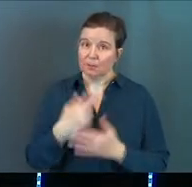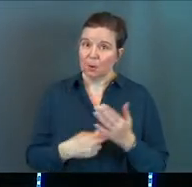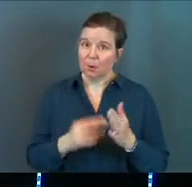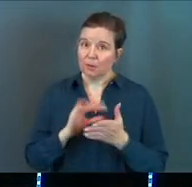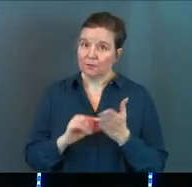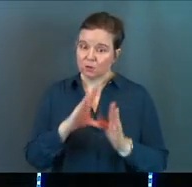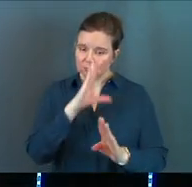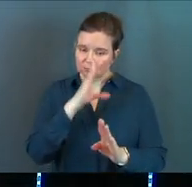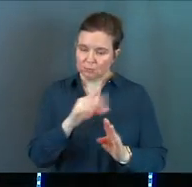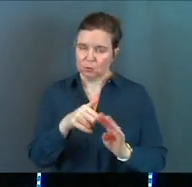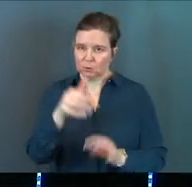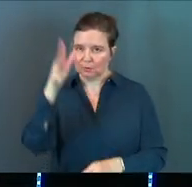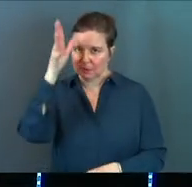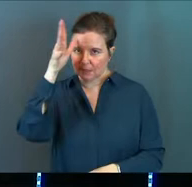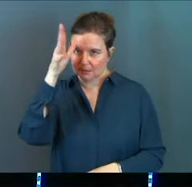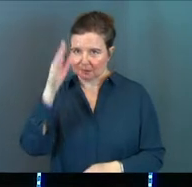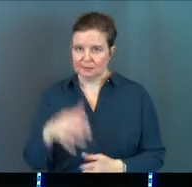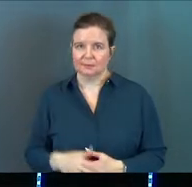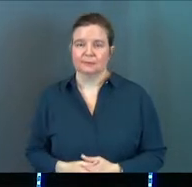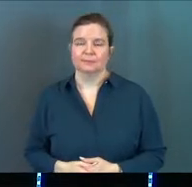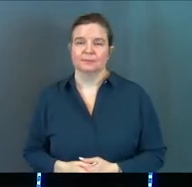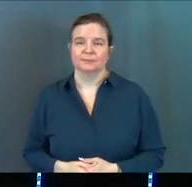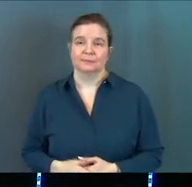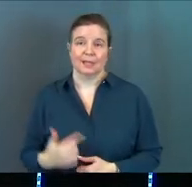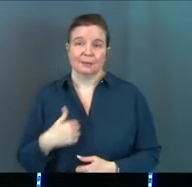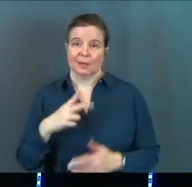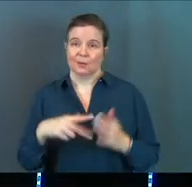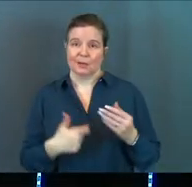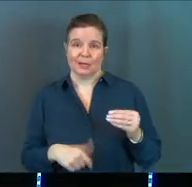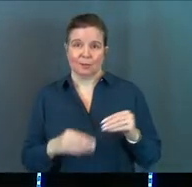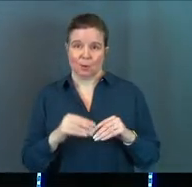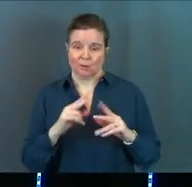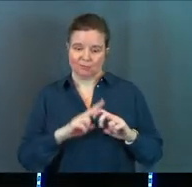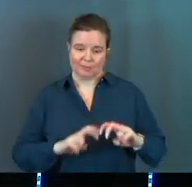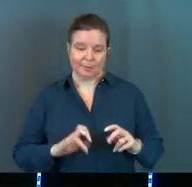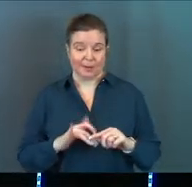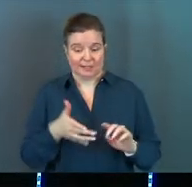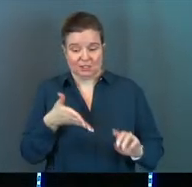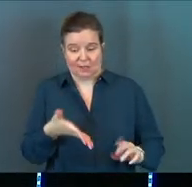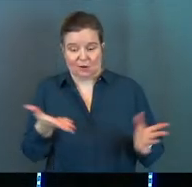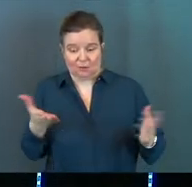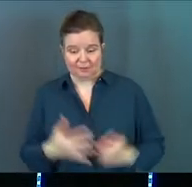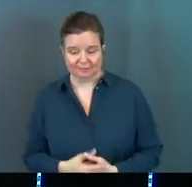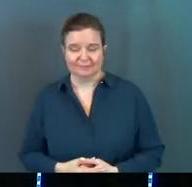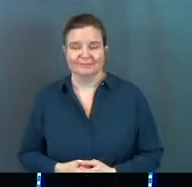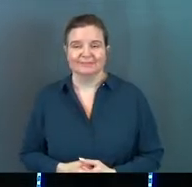those verses are directed at dads. I'm not going to read any more into that. It's just there.